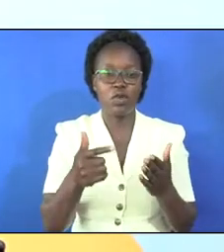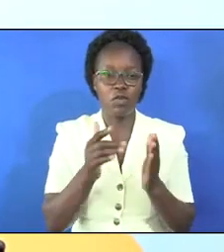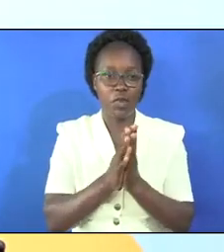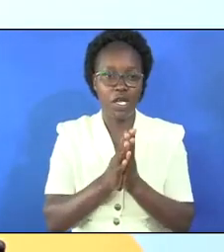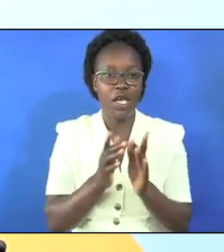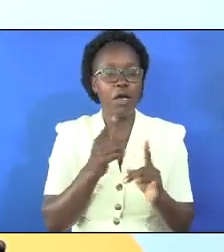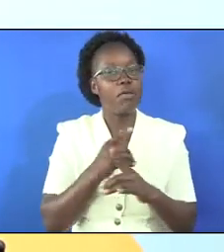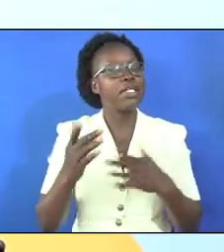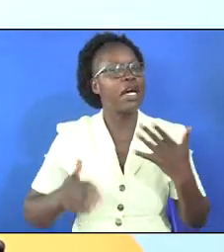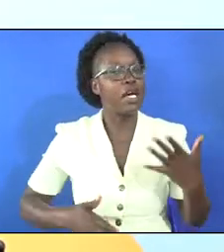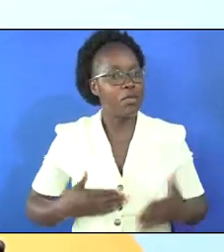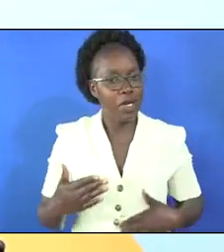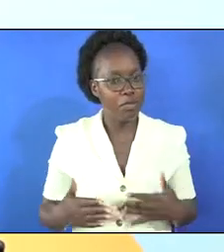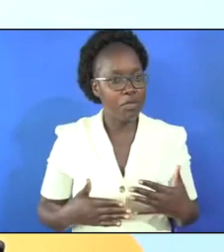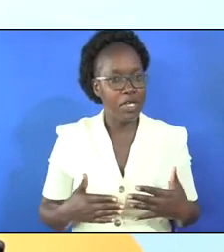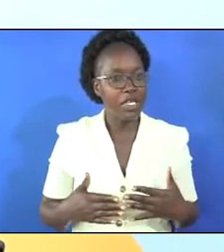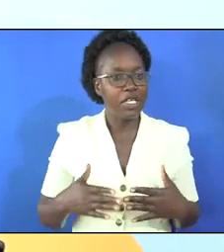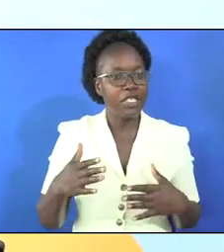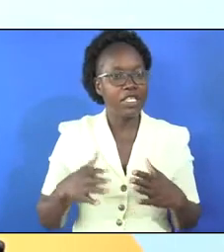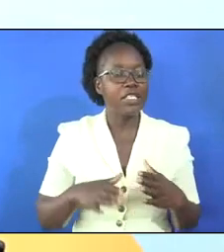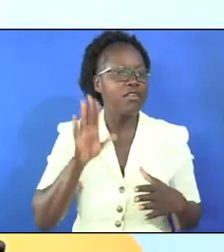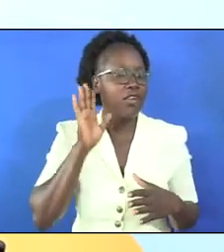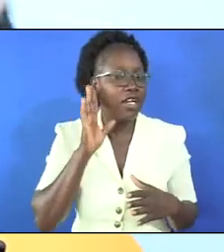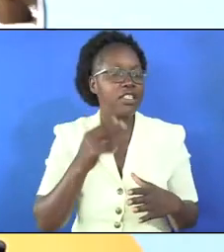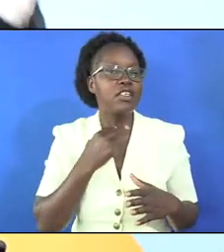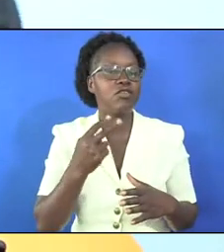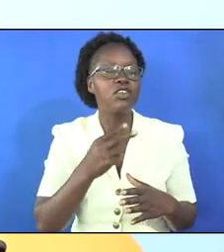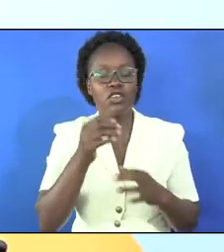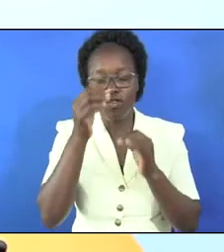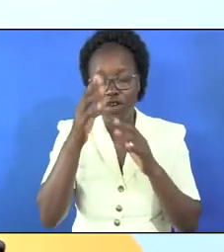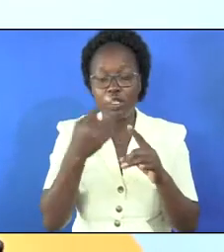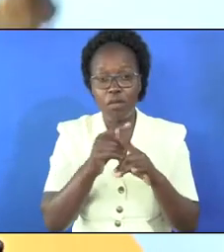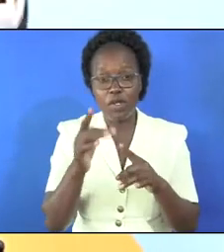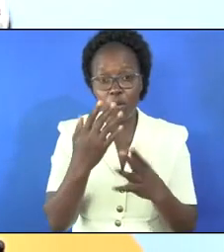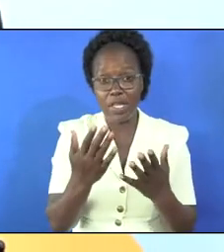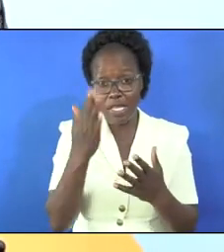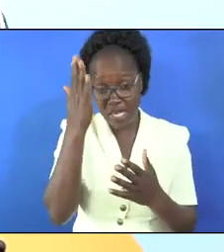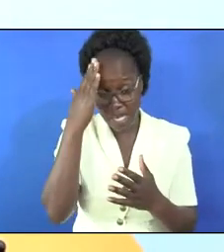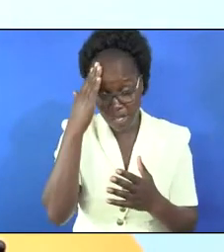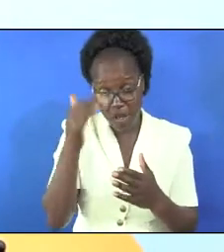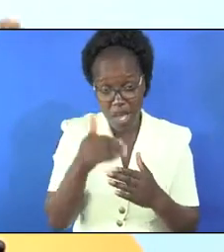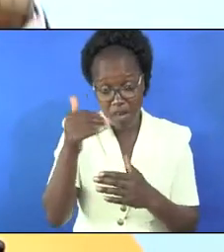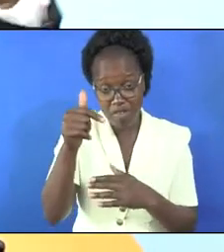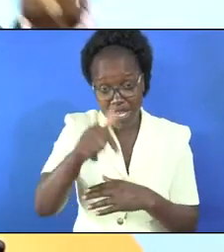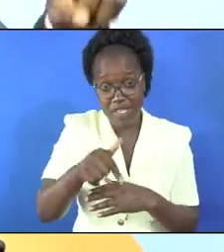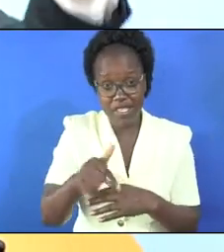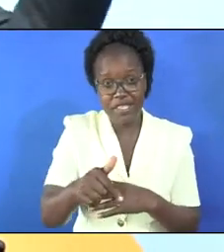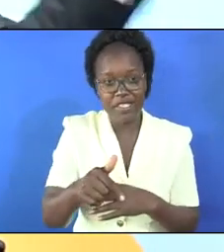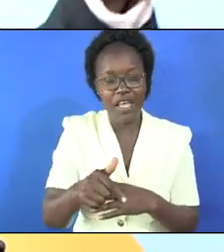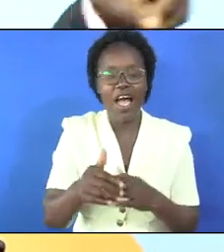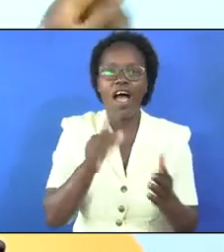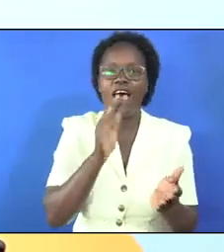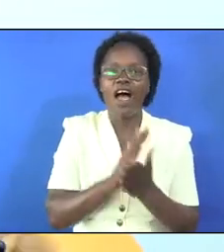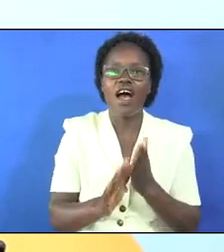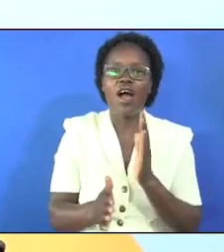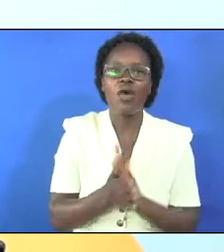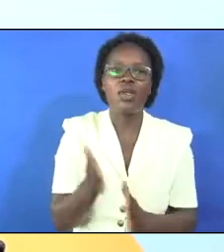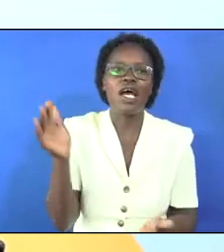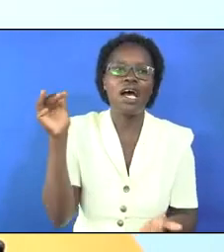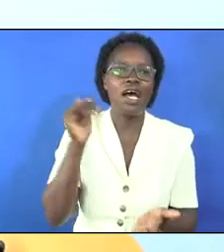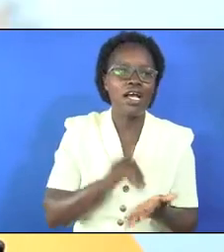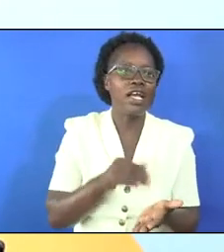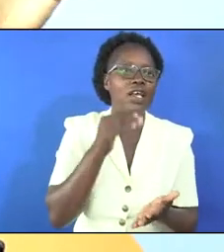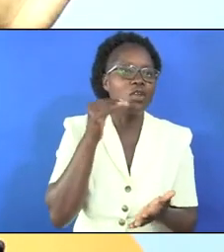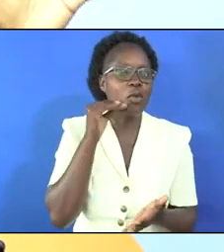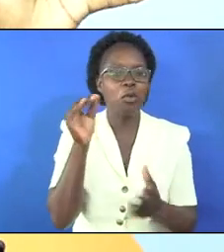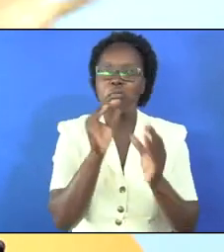but i am happy that i have heard the voice of god but one thing i know that after this one i am no longer going to